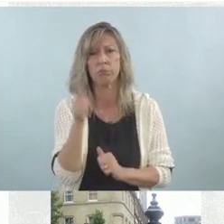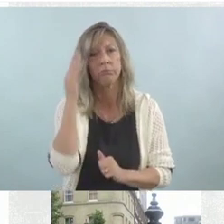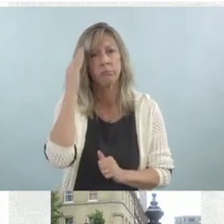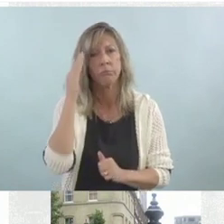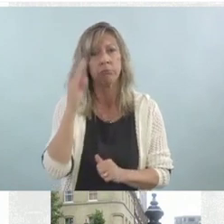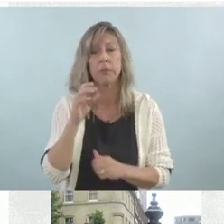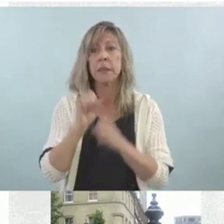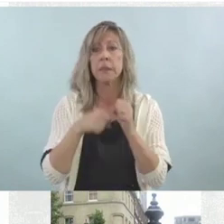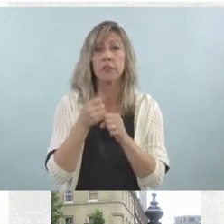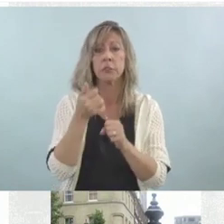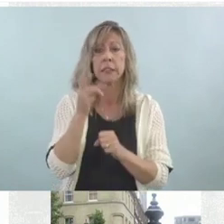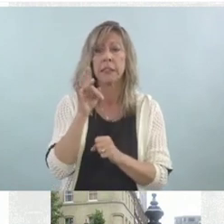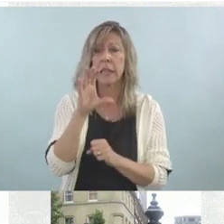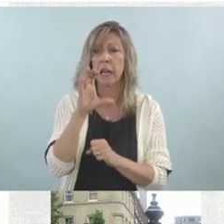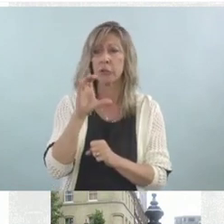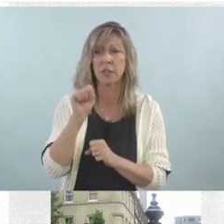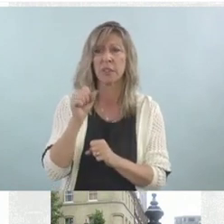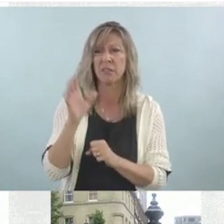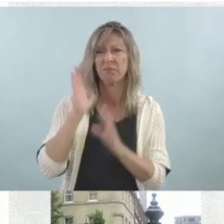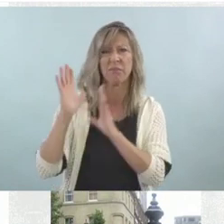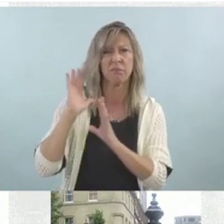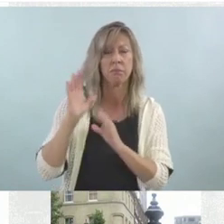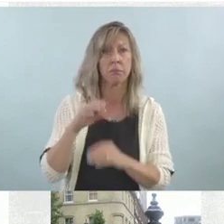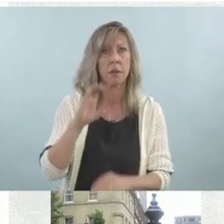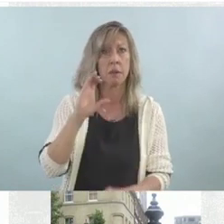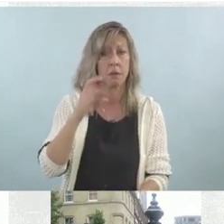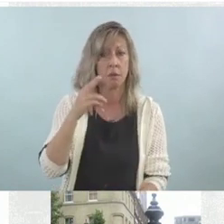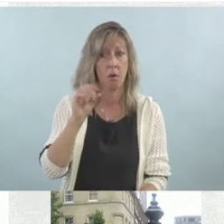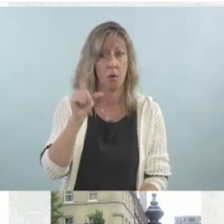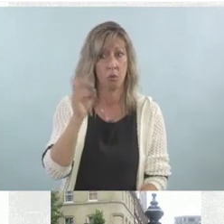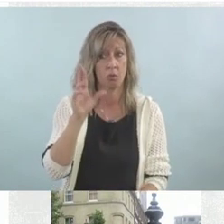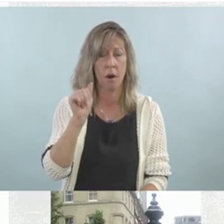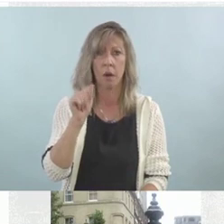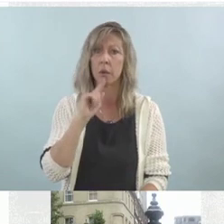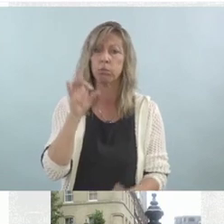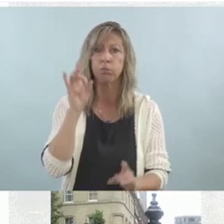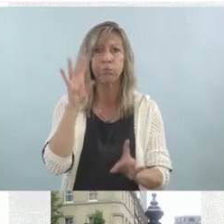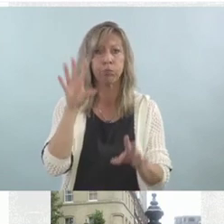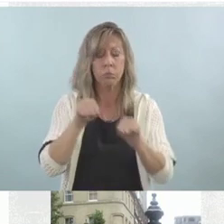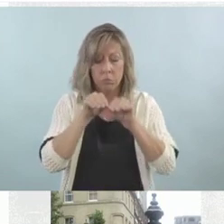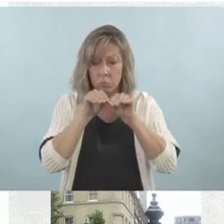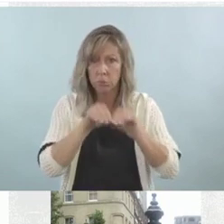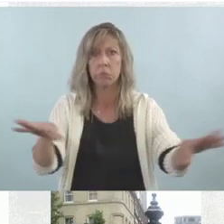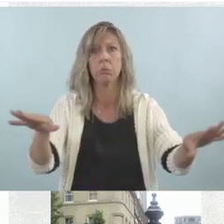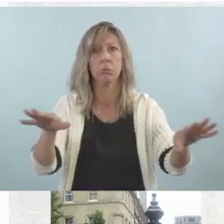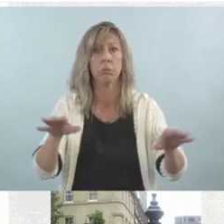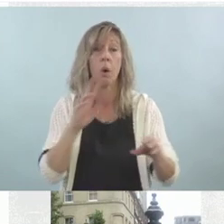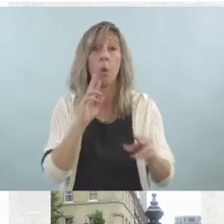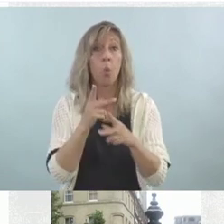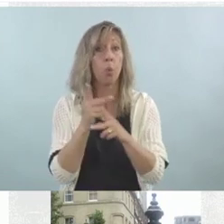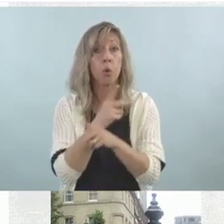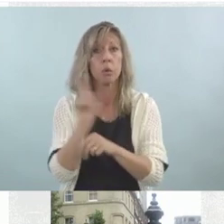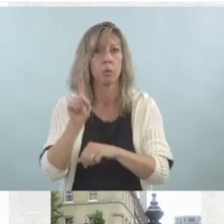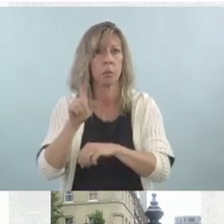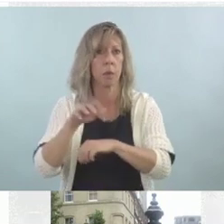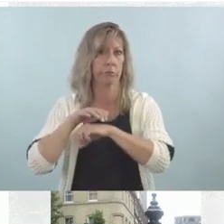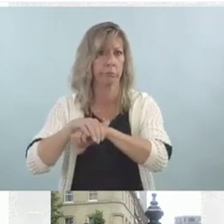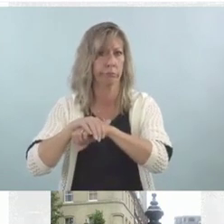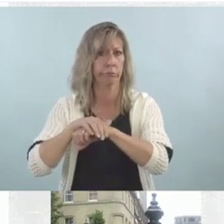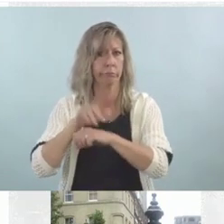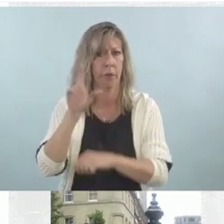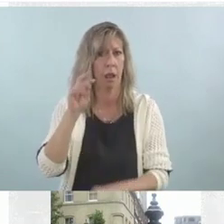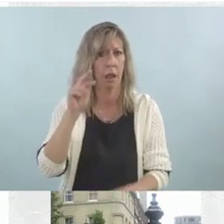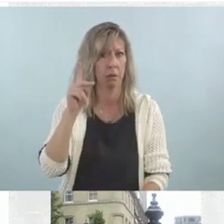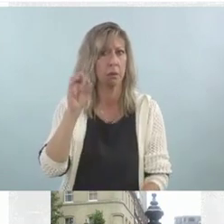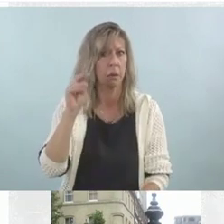was really a major epidemic. It was out of control, especially in London. And in big cities, it was